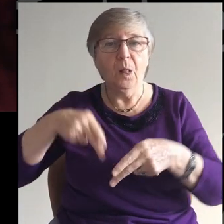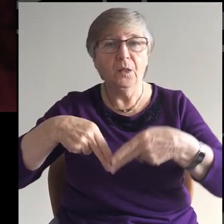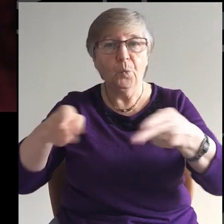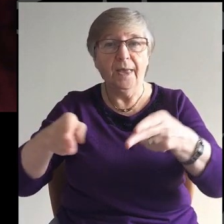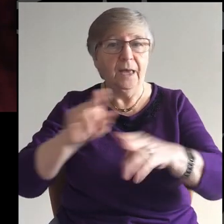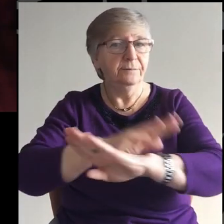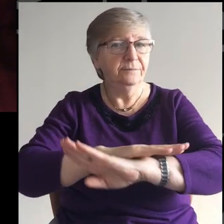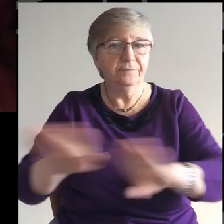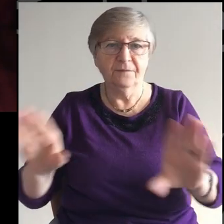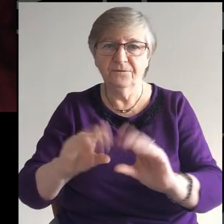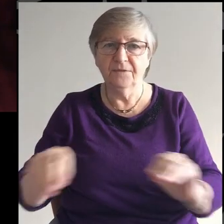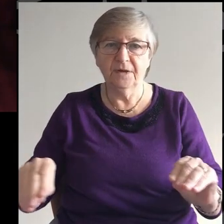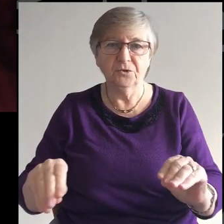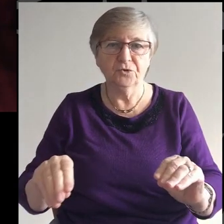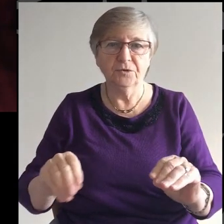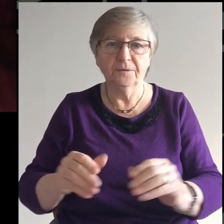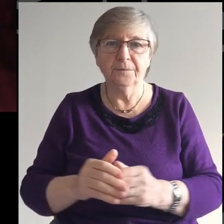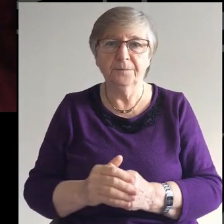passed away.